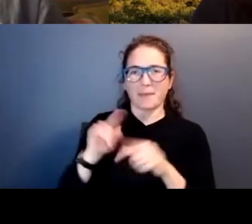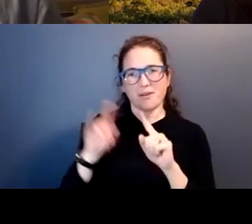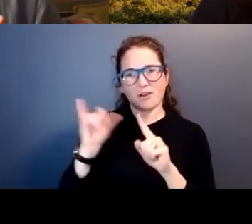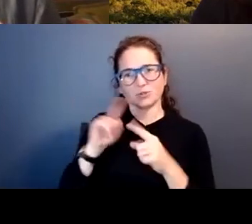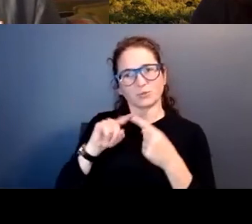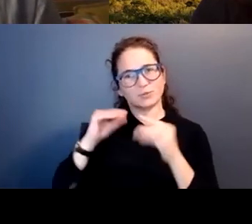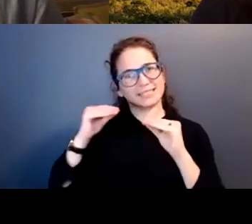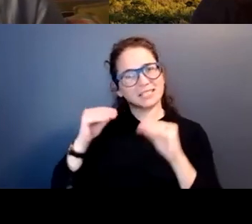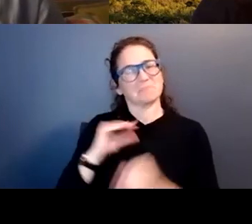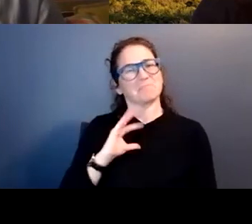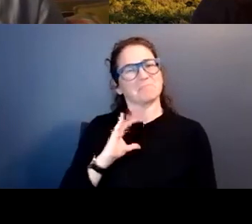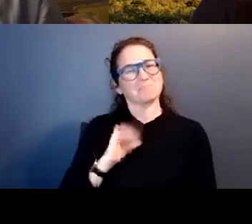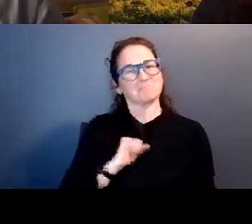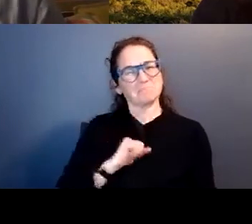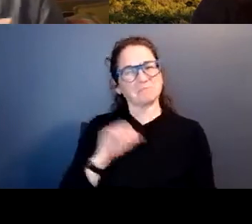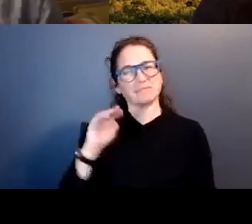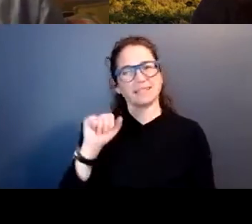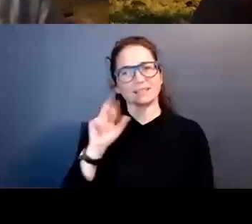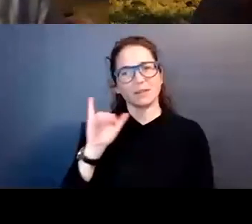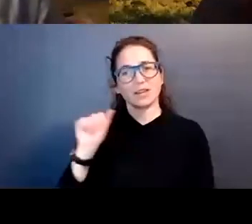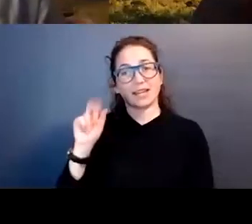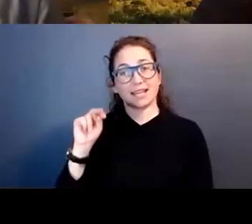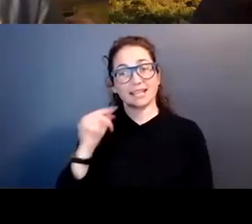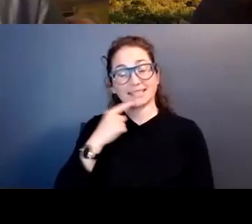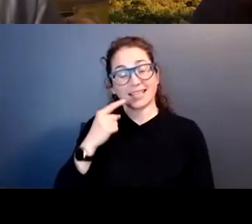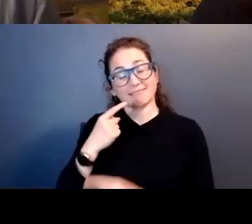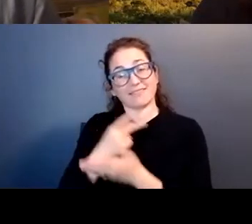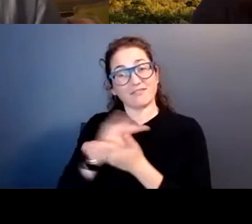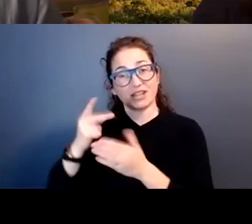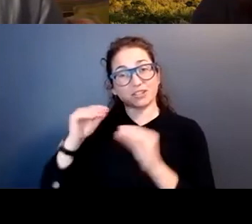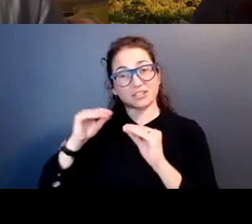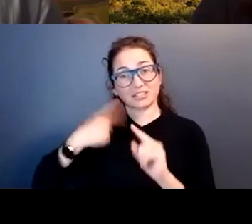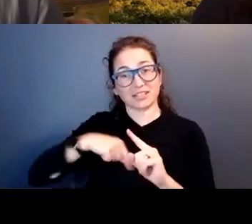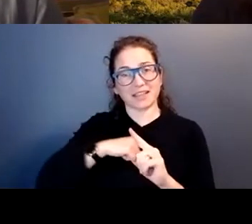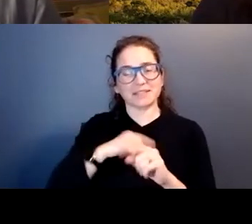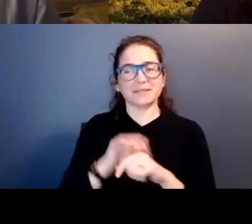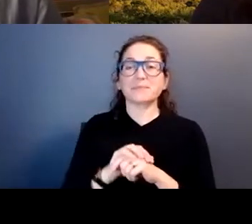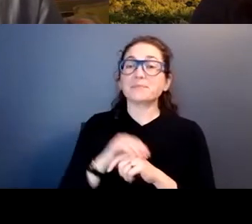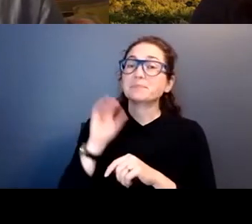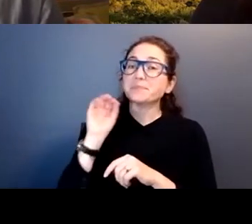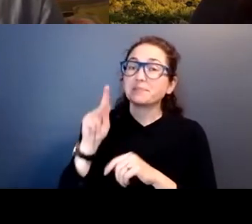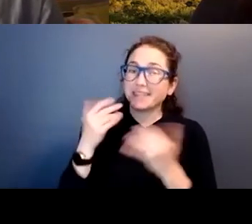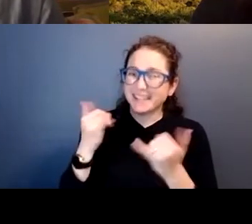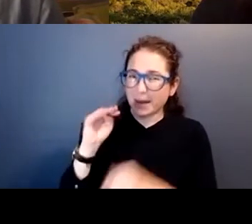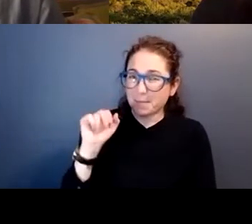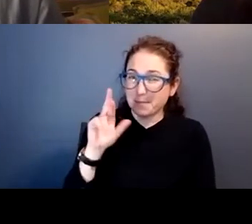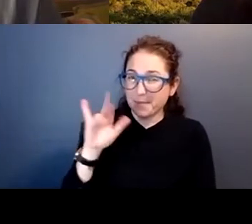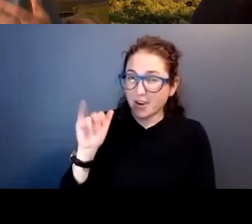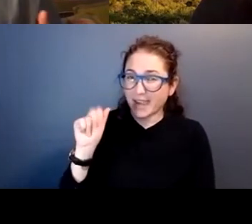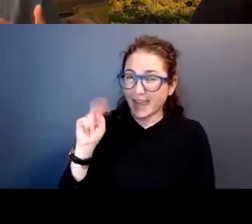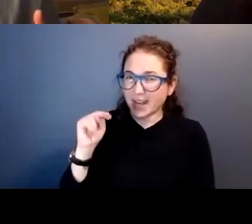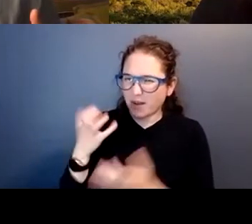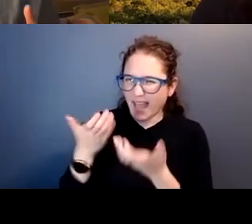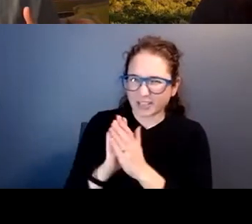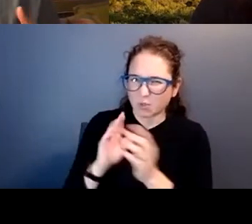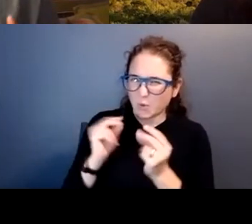teach. So as Marianne said, failure always teaches us. So Marianne real quick, I want to ask you, you know,